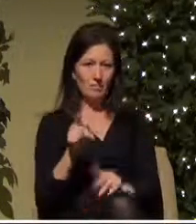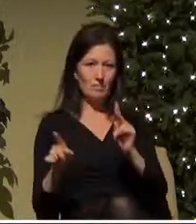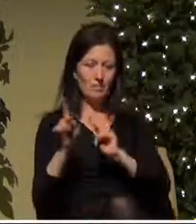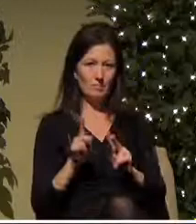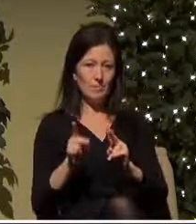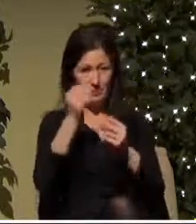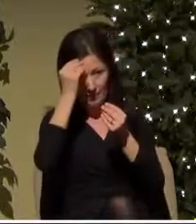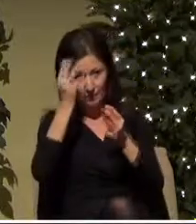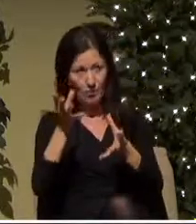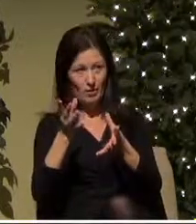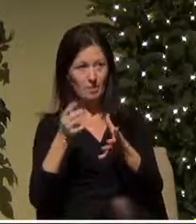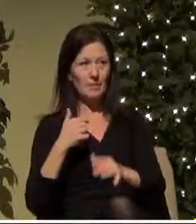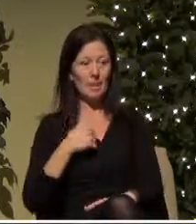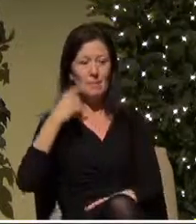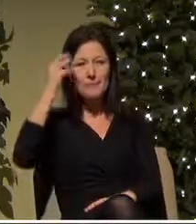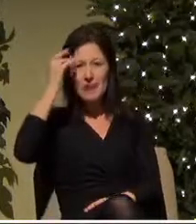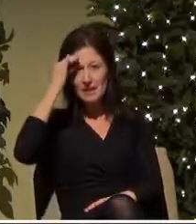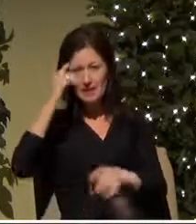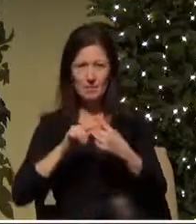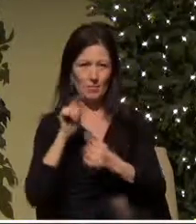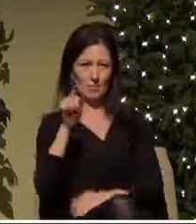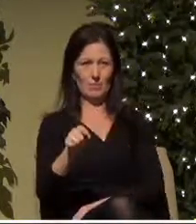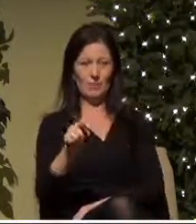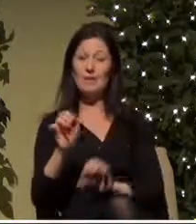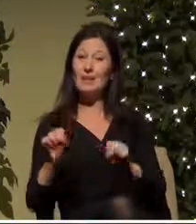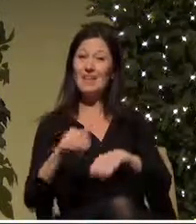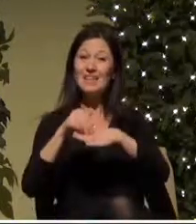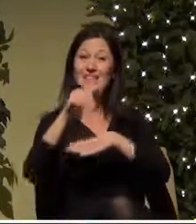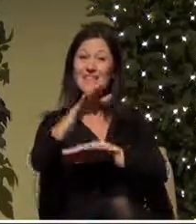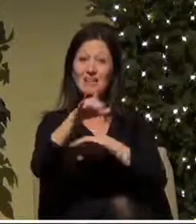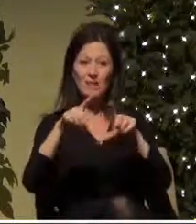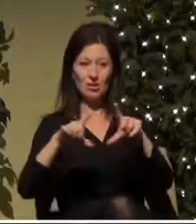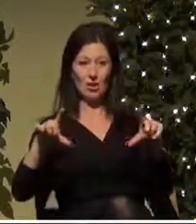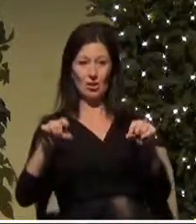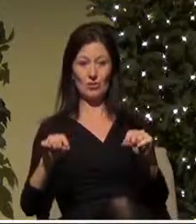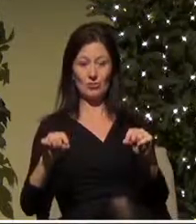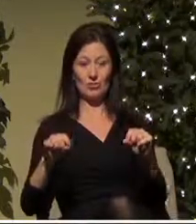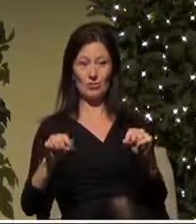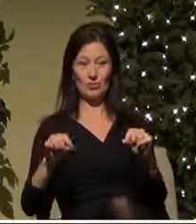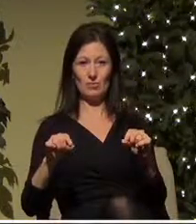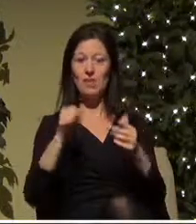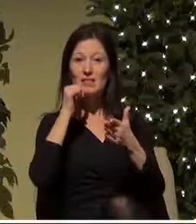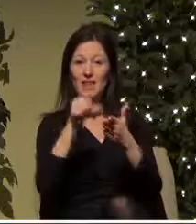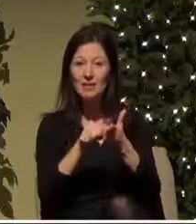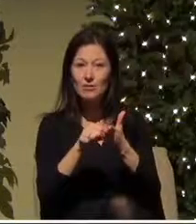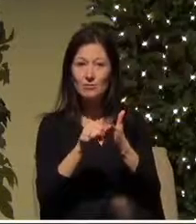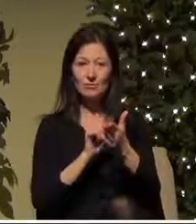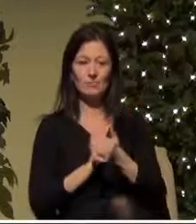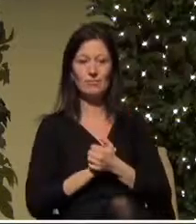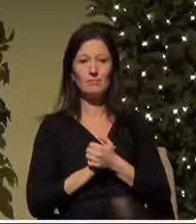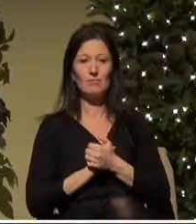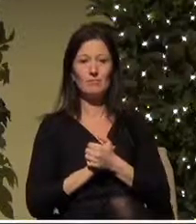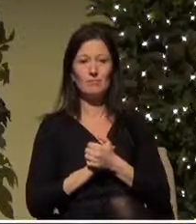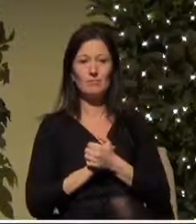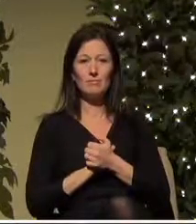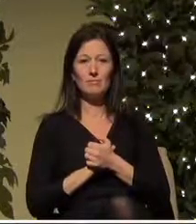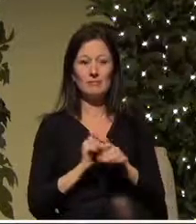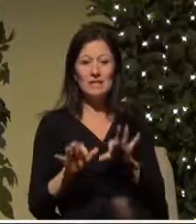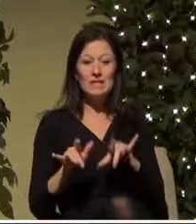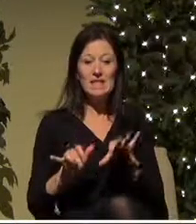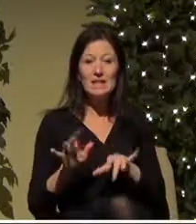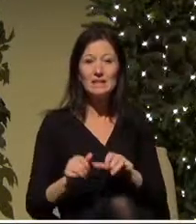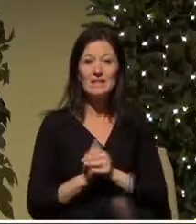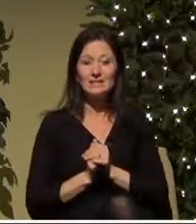them and that Christ is with them we can send cards and we can send letters and notes we can hop on